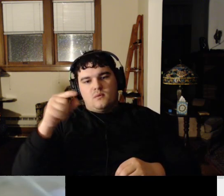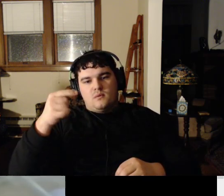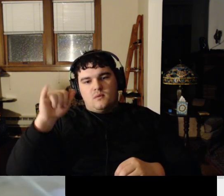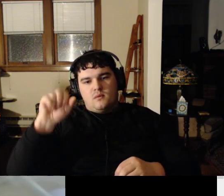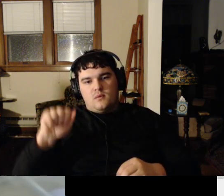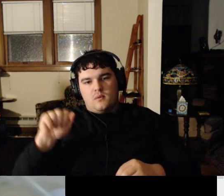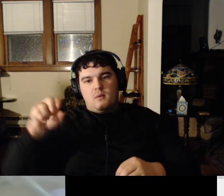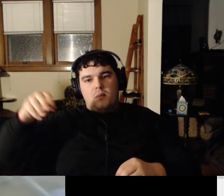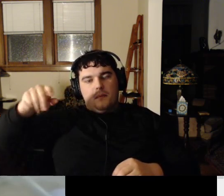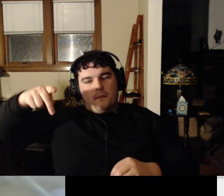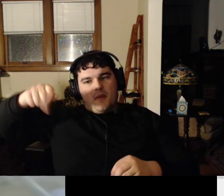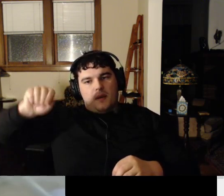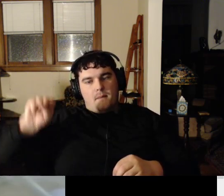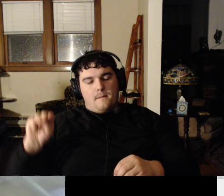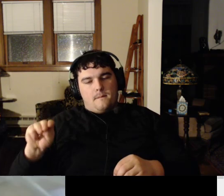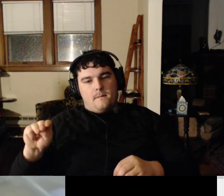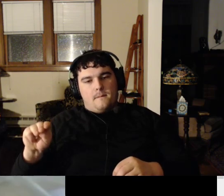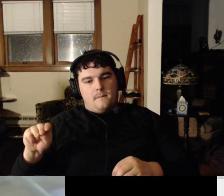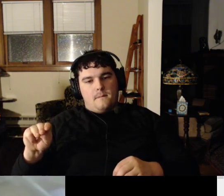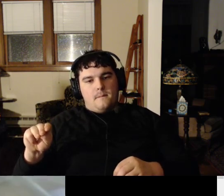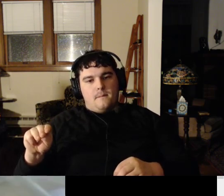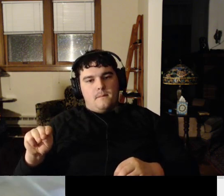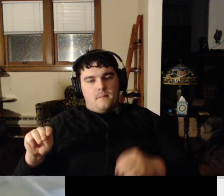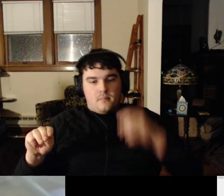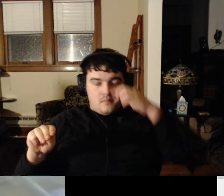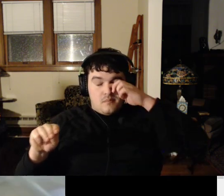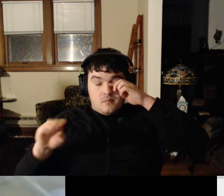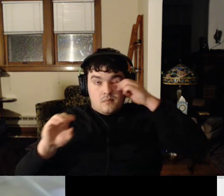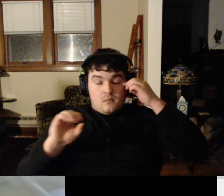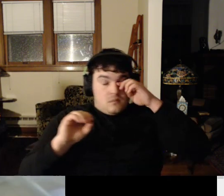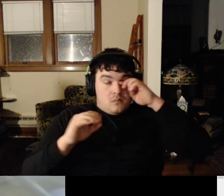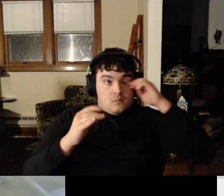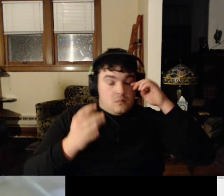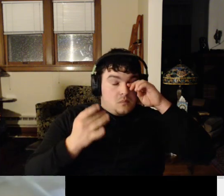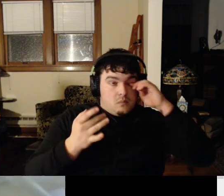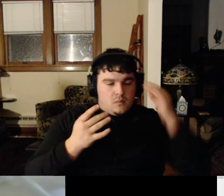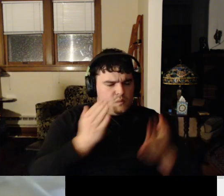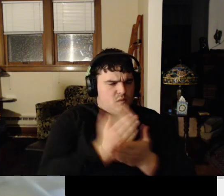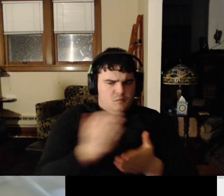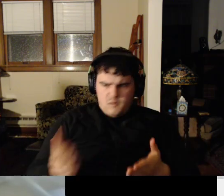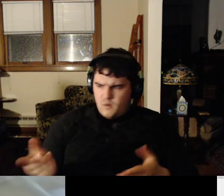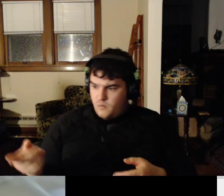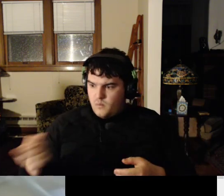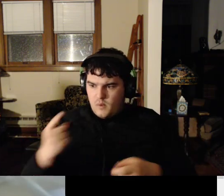Wait, you stopped. Okay. Okay. So. You want to do this one?